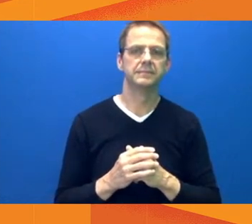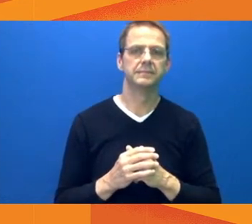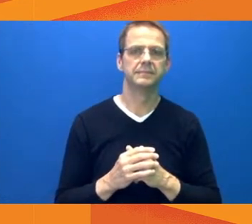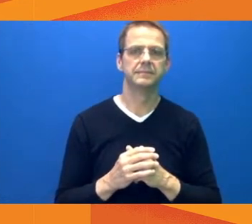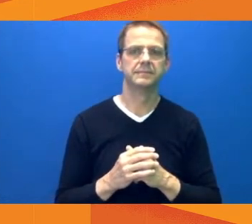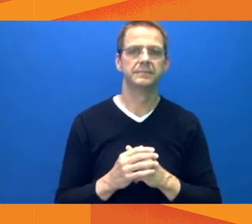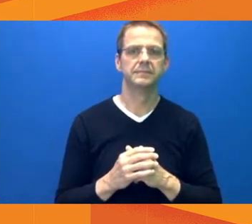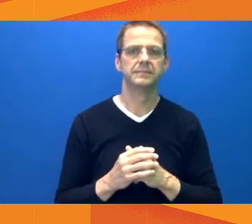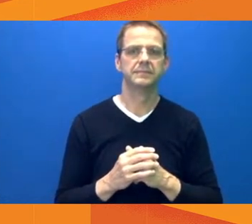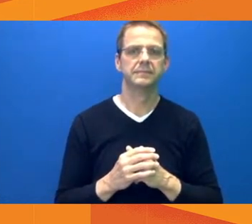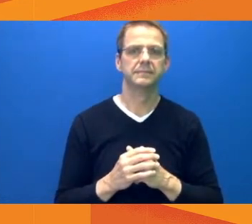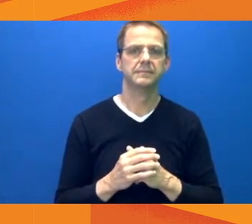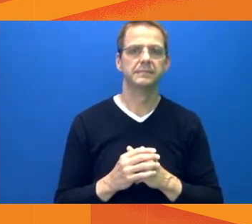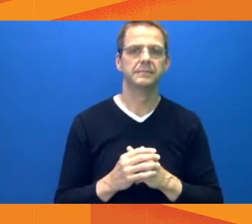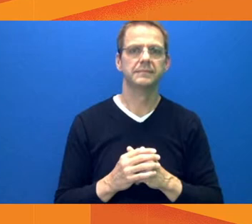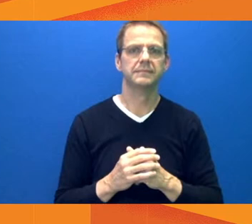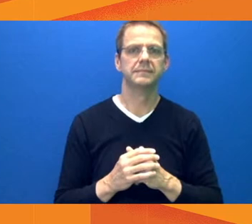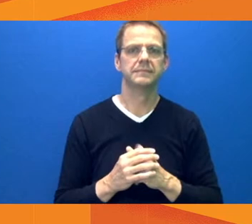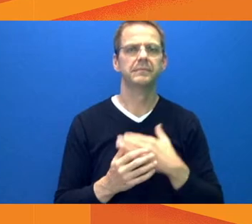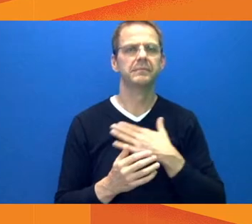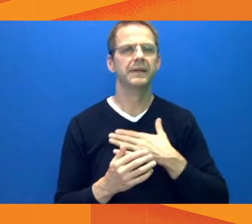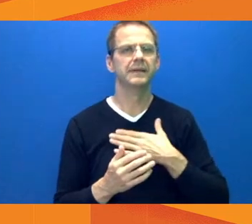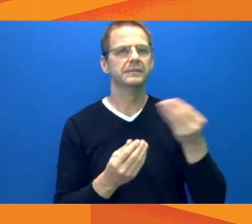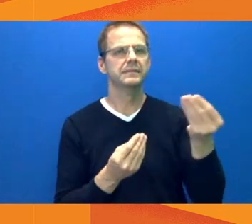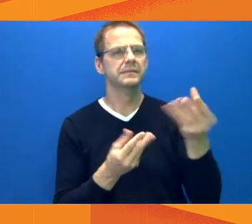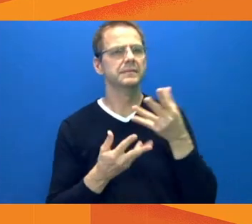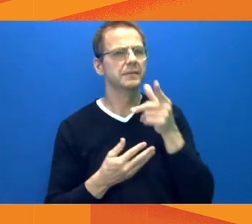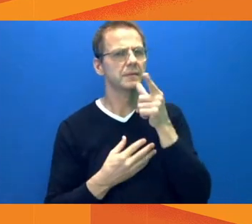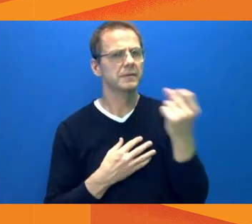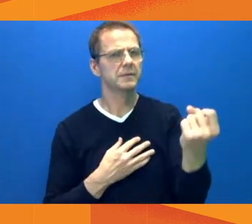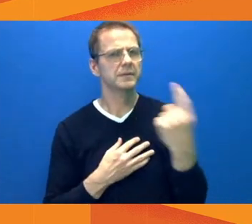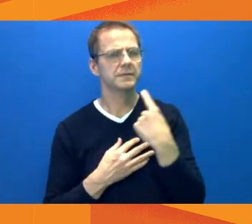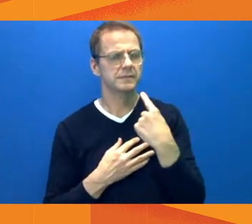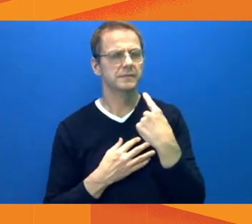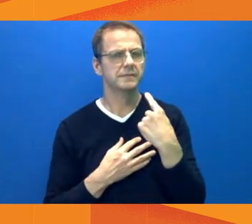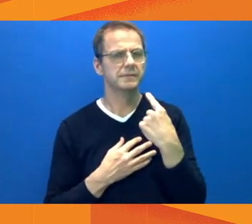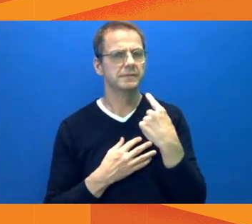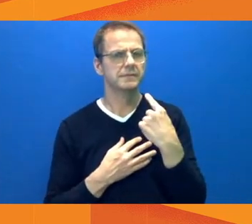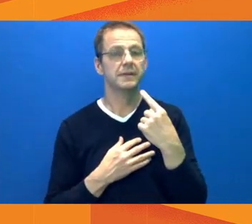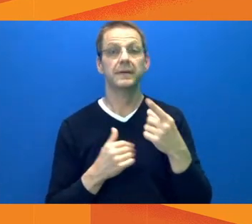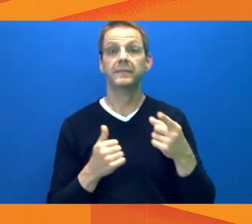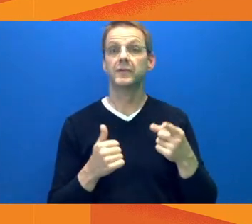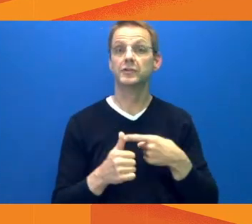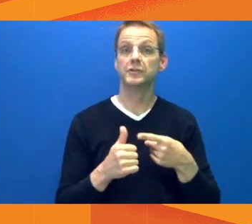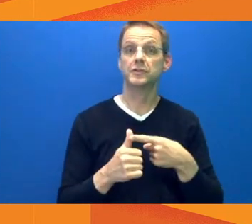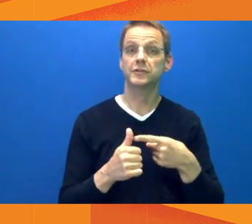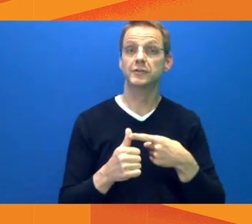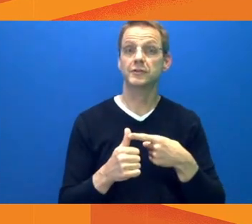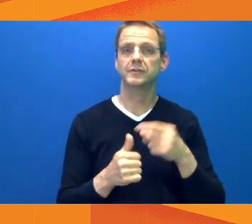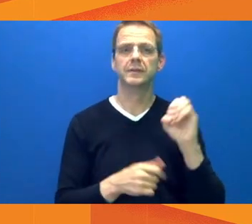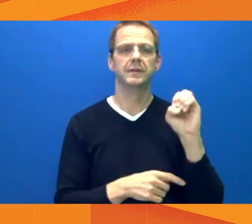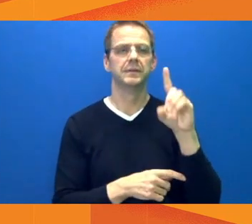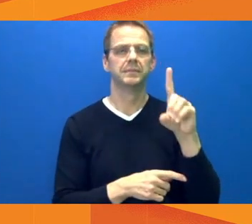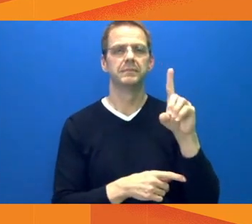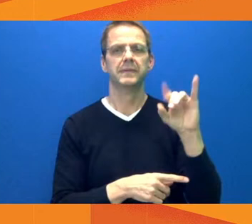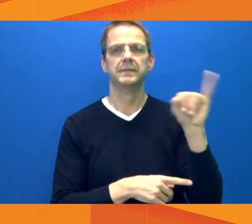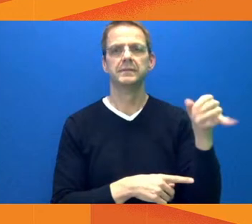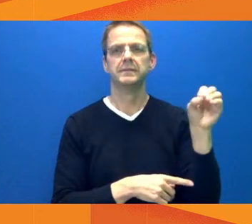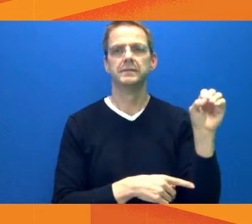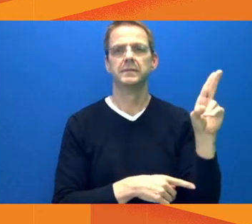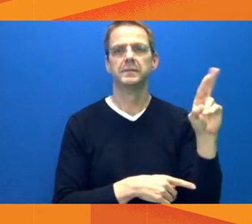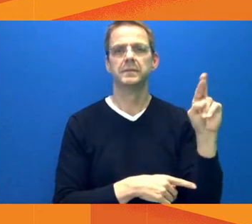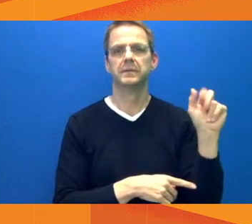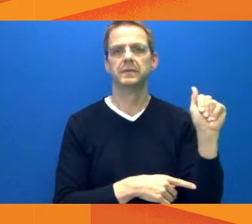Mayor or the City Manager. We'll start with Dustin Cook from the Edmonton Journal and Post Media. Go ahead, Dustin.